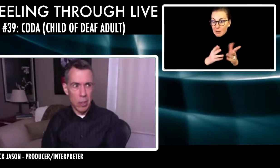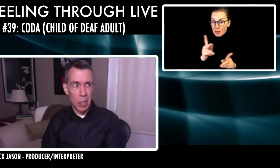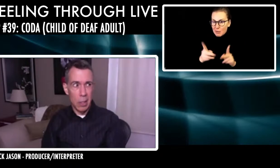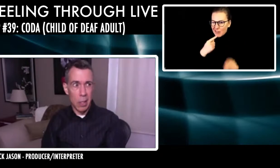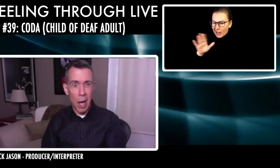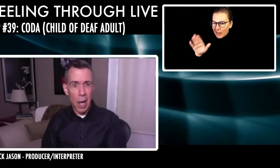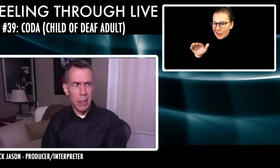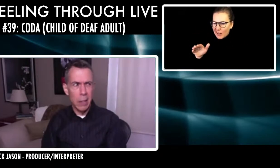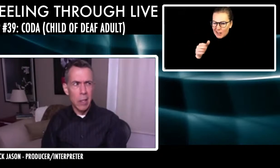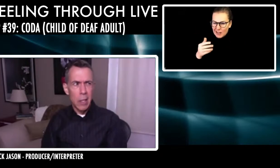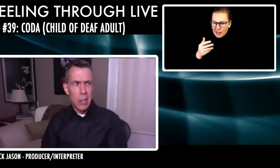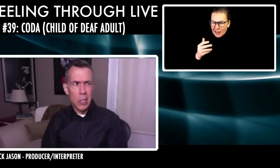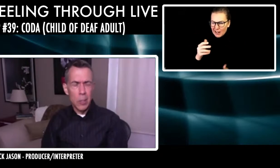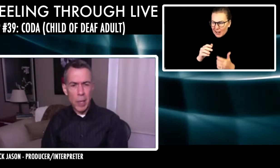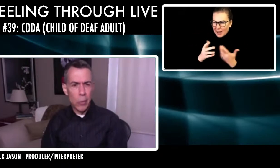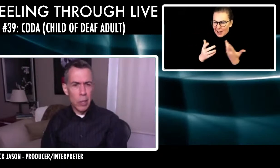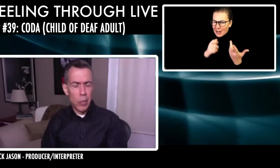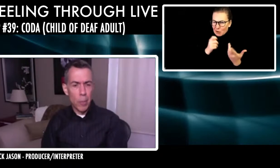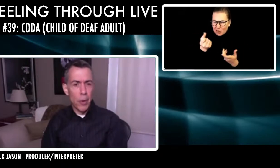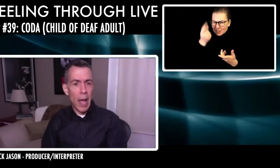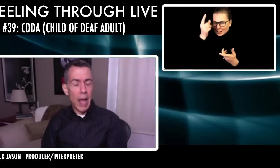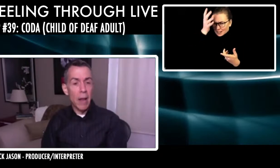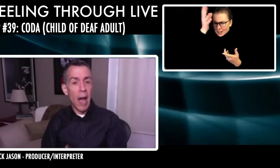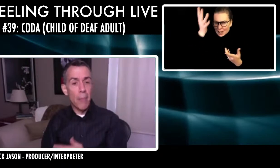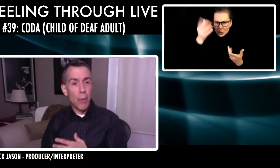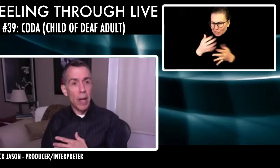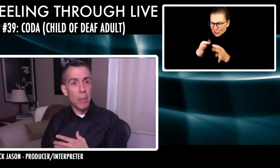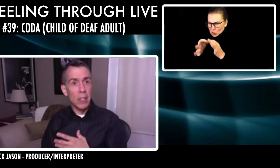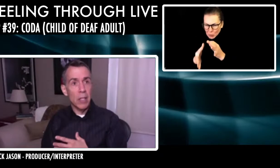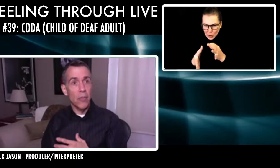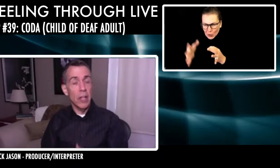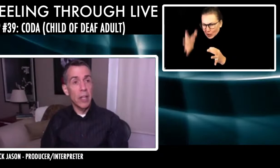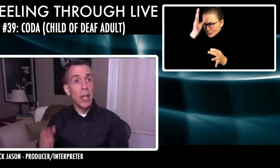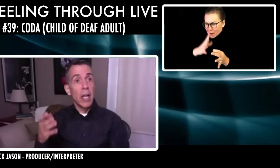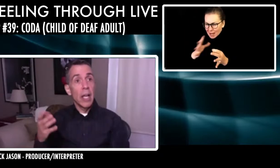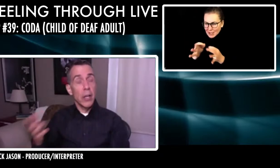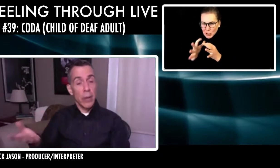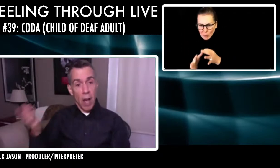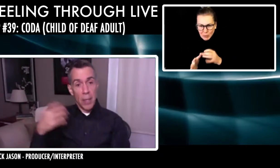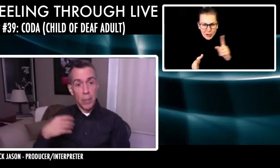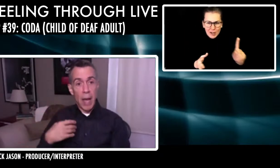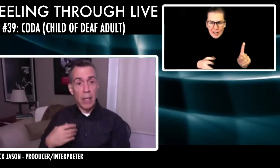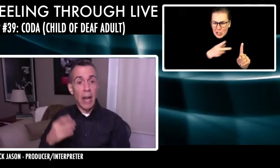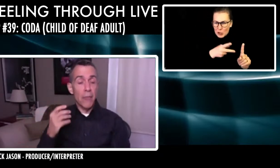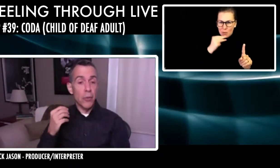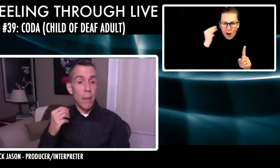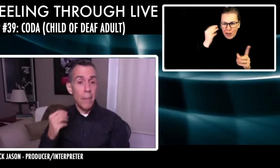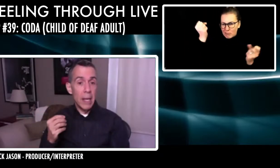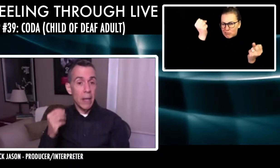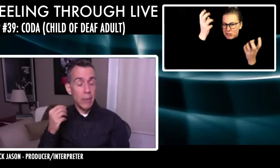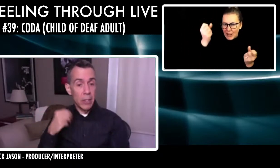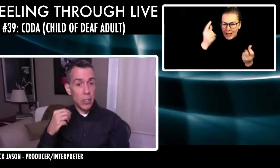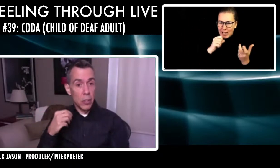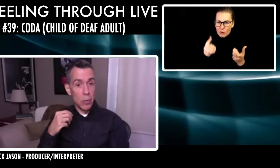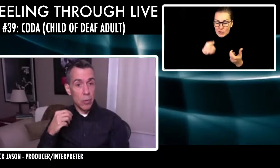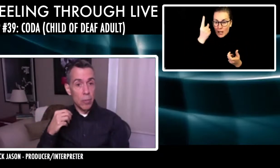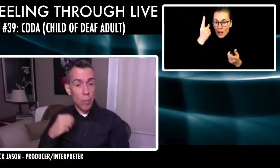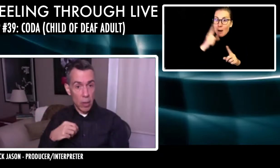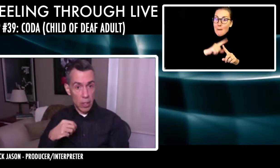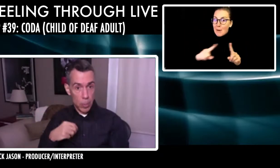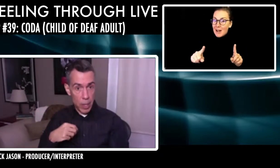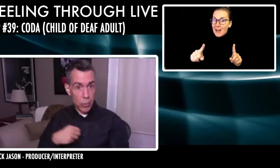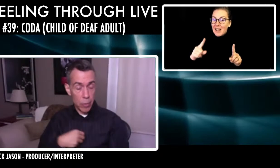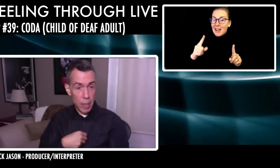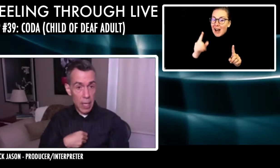this work? She has a guy and she's speaking through an interpreter. And I pride myself in hearing comments back that after a minute of listening to